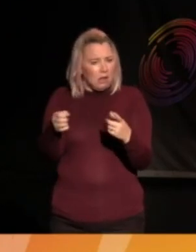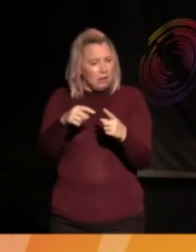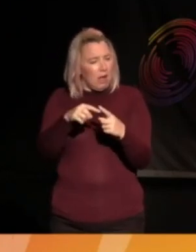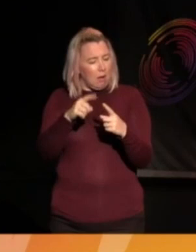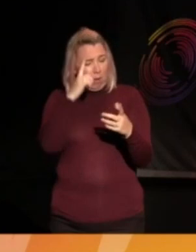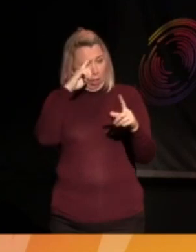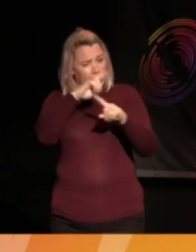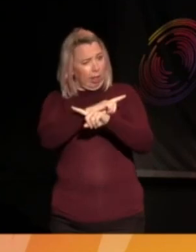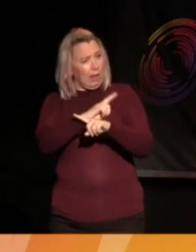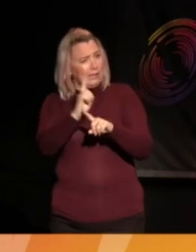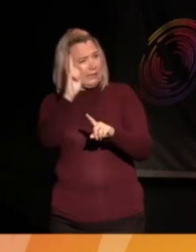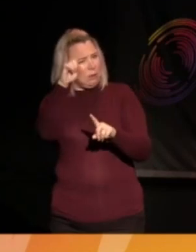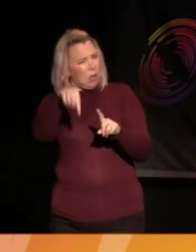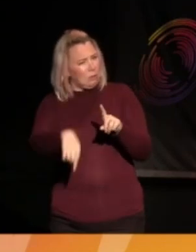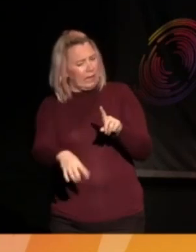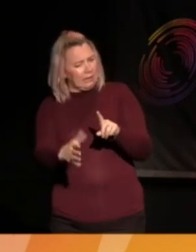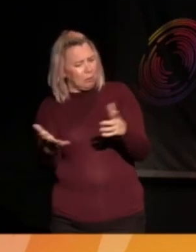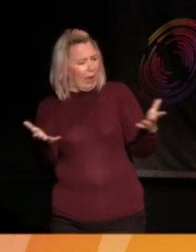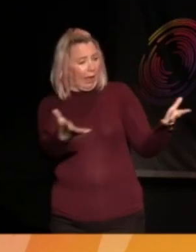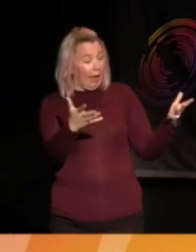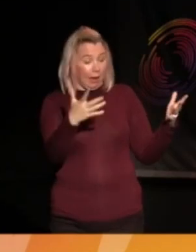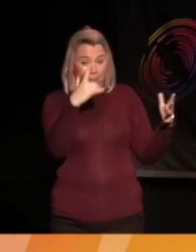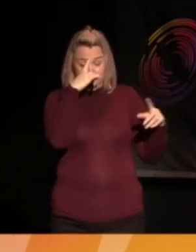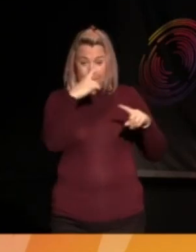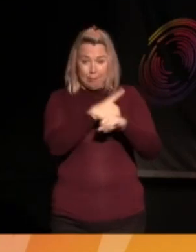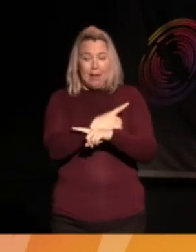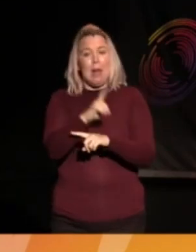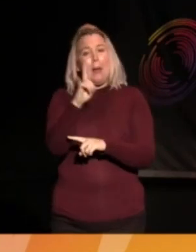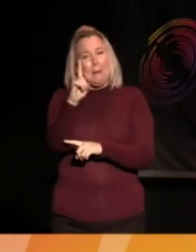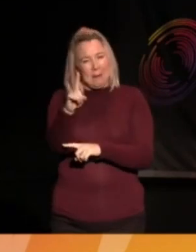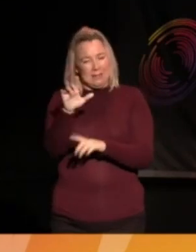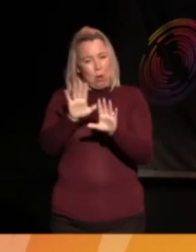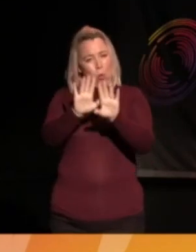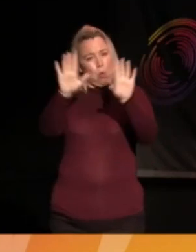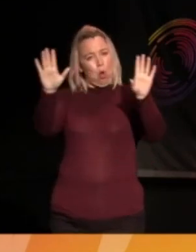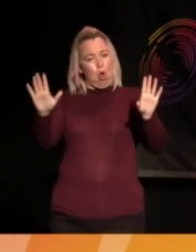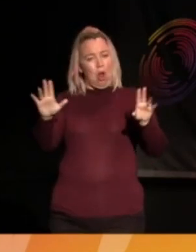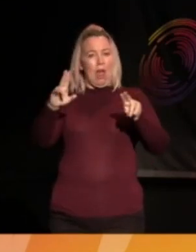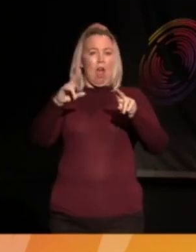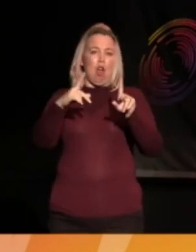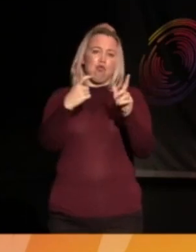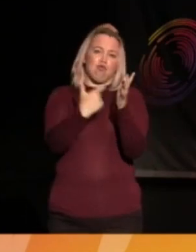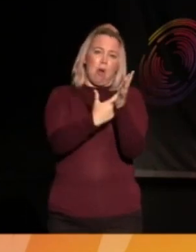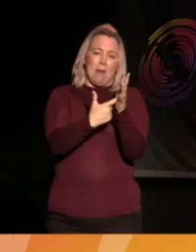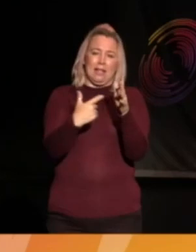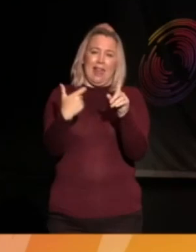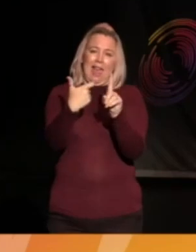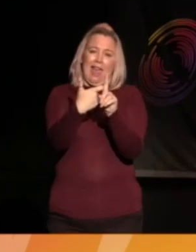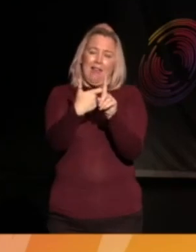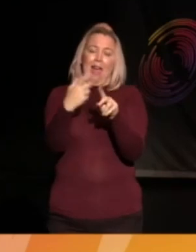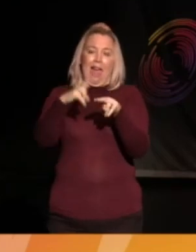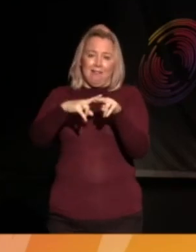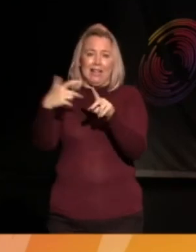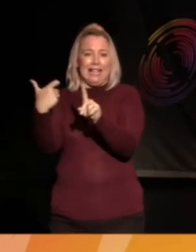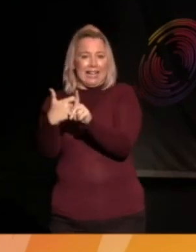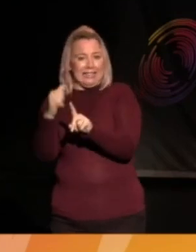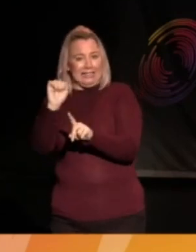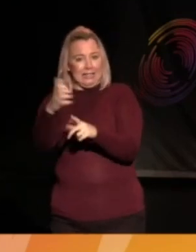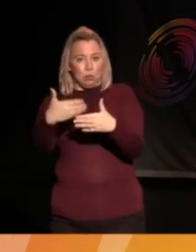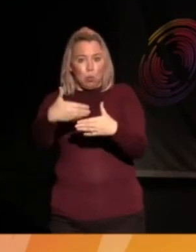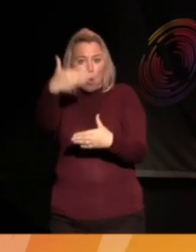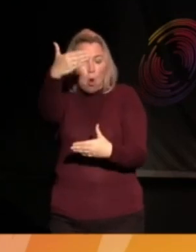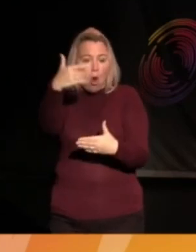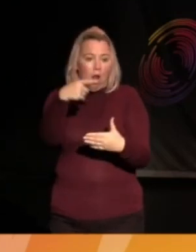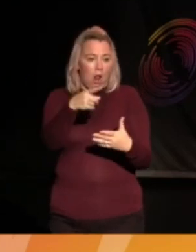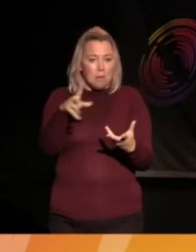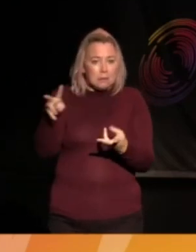all track of geography and time. But anyway, there is the Robert F. Kennedy sort of wall, capturing your thoughts and ideas